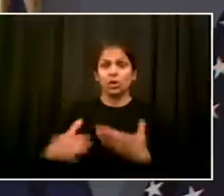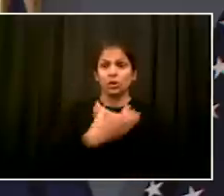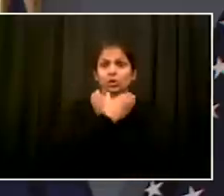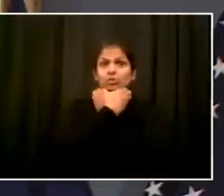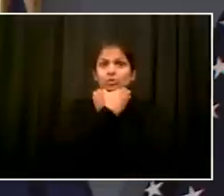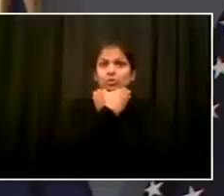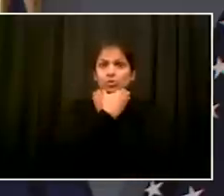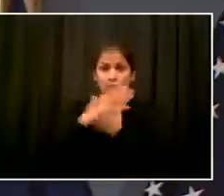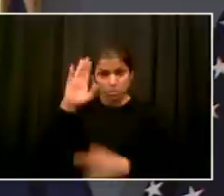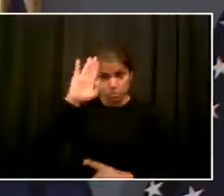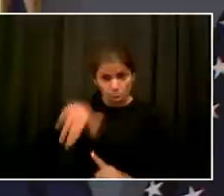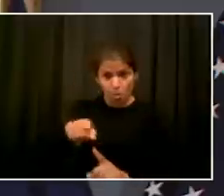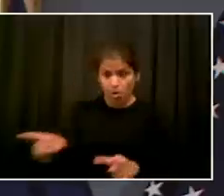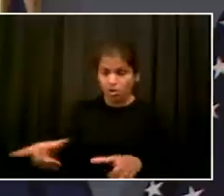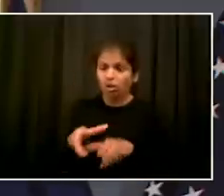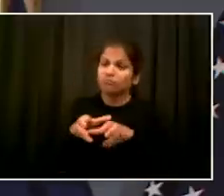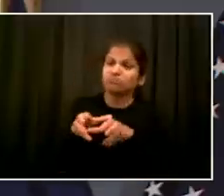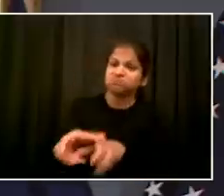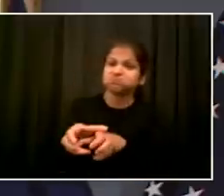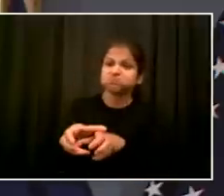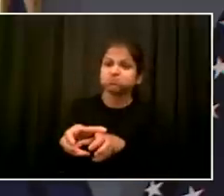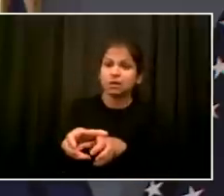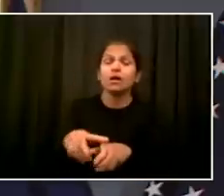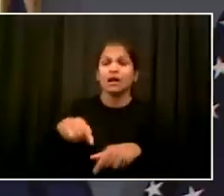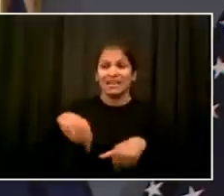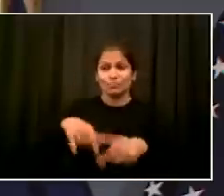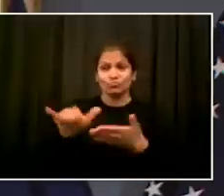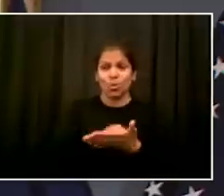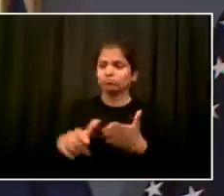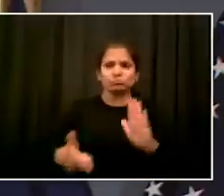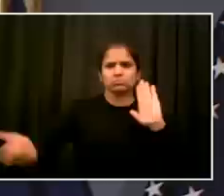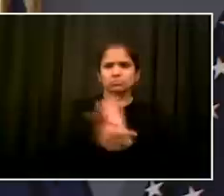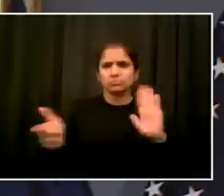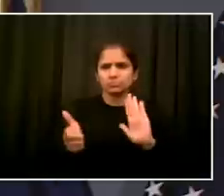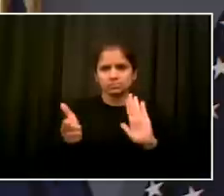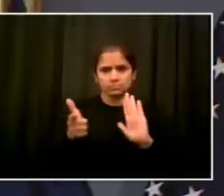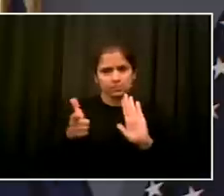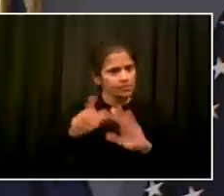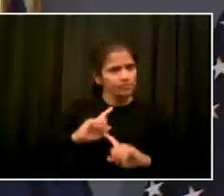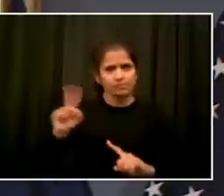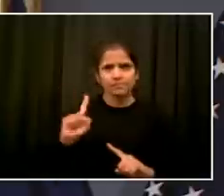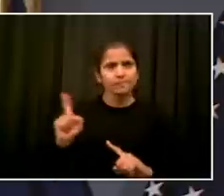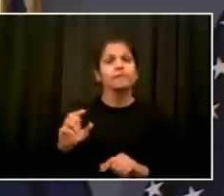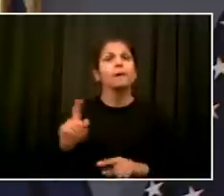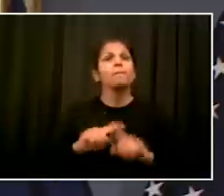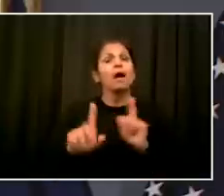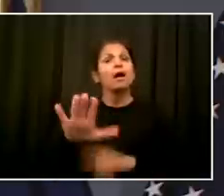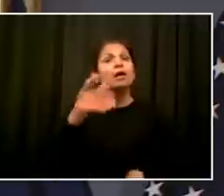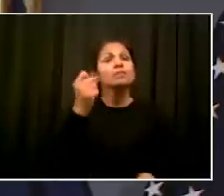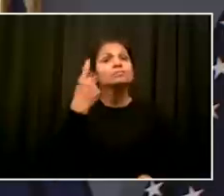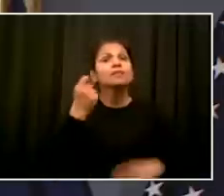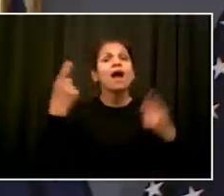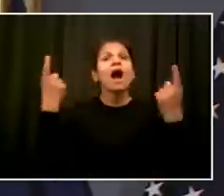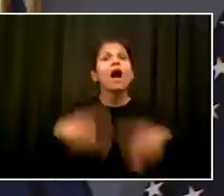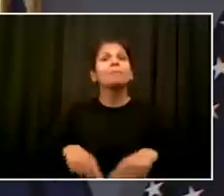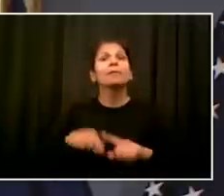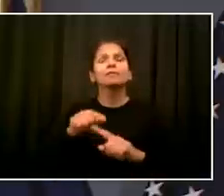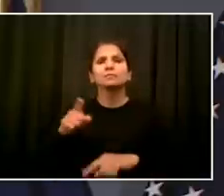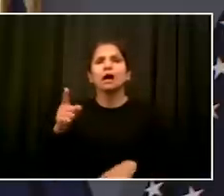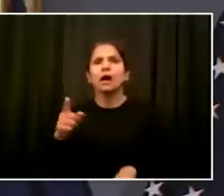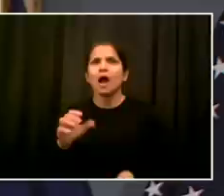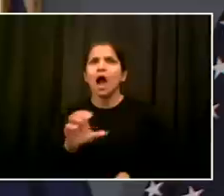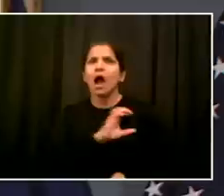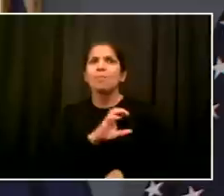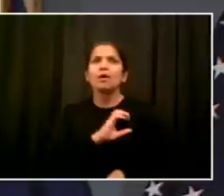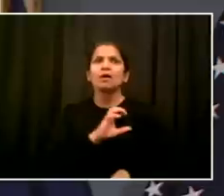happen from time to time, where an officer is fighting in a life and death struggle. That needs to be recognized if we're going to codify it.